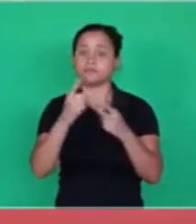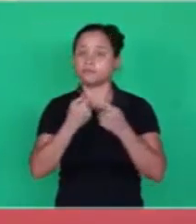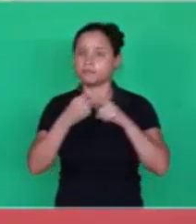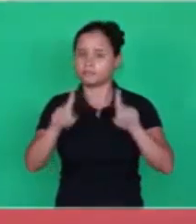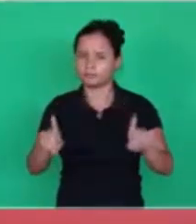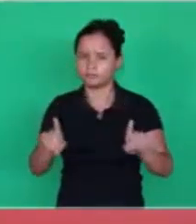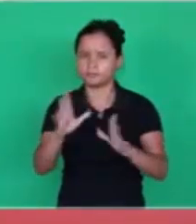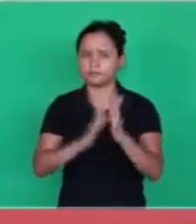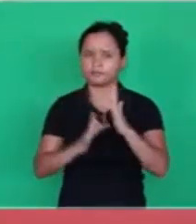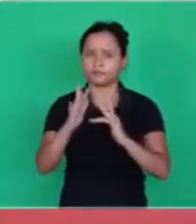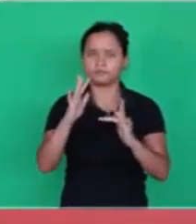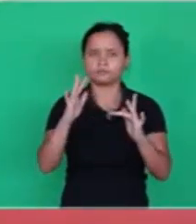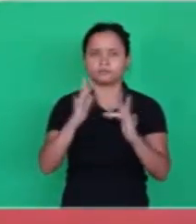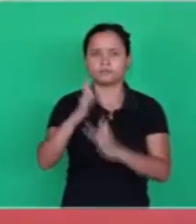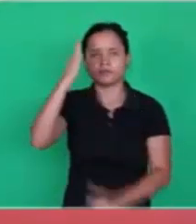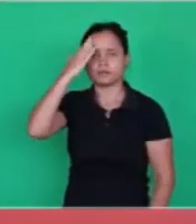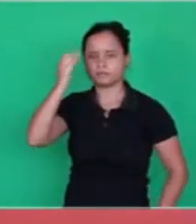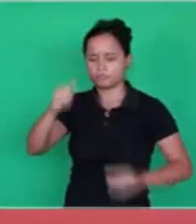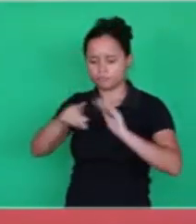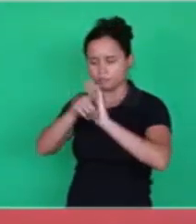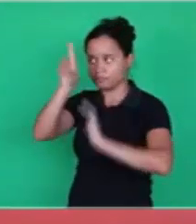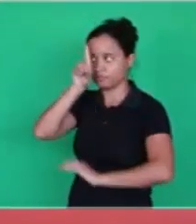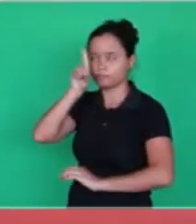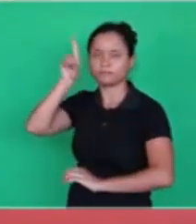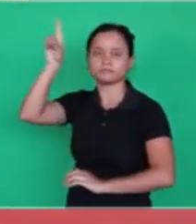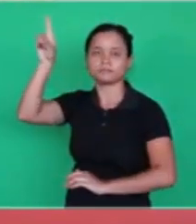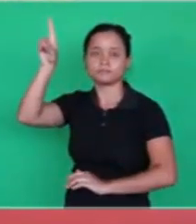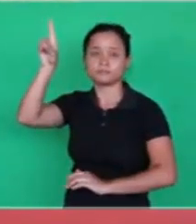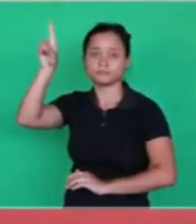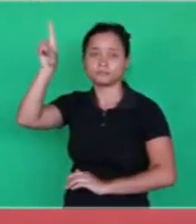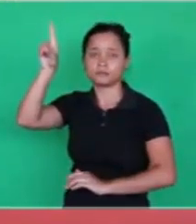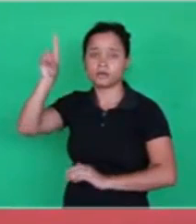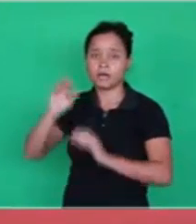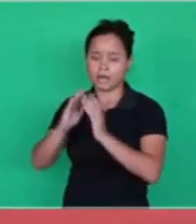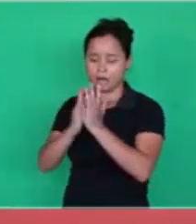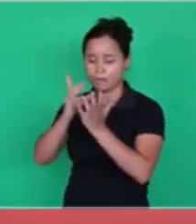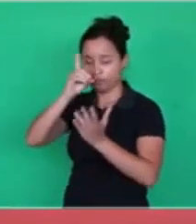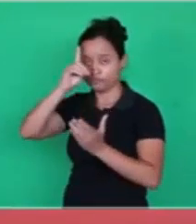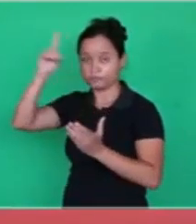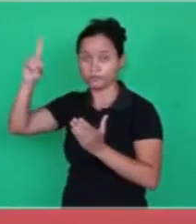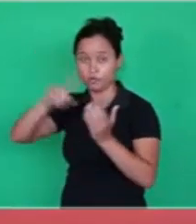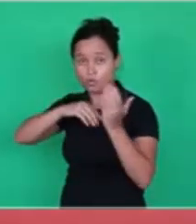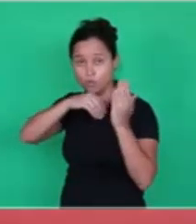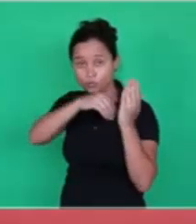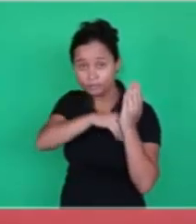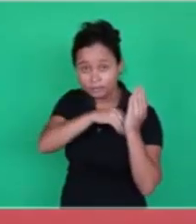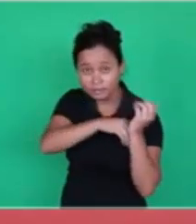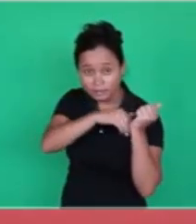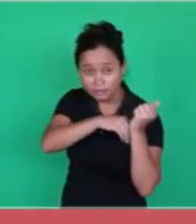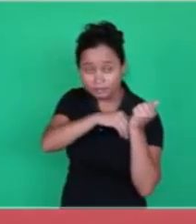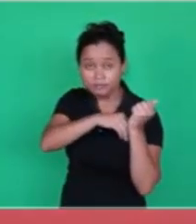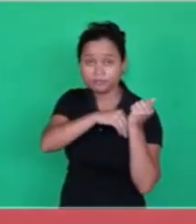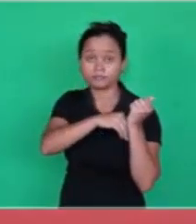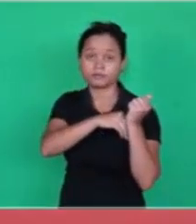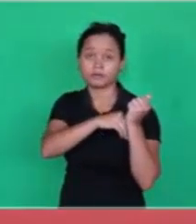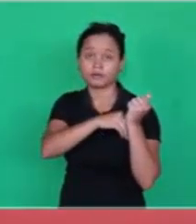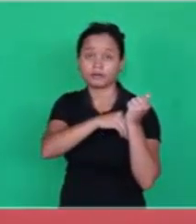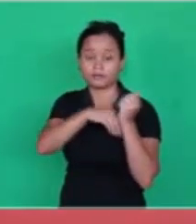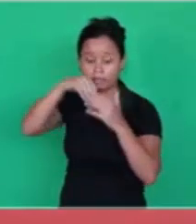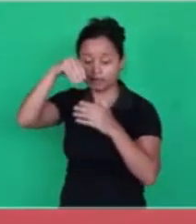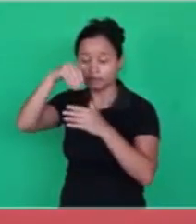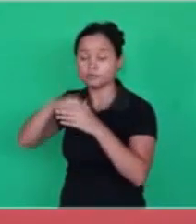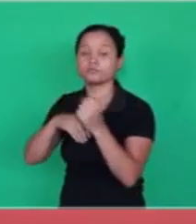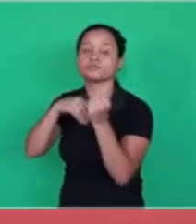And Jesus, the wisdom of God, the word, the secret, these are secrets